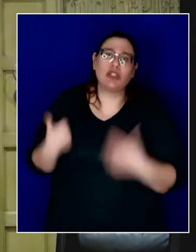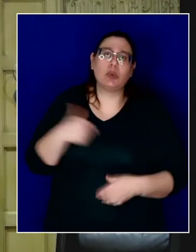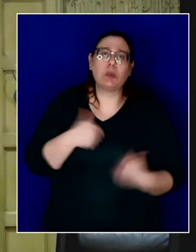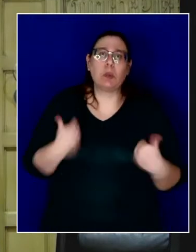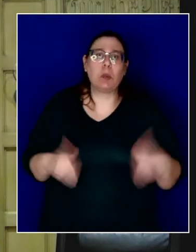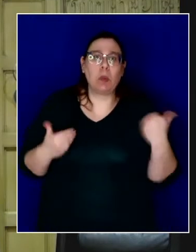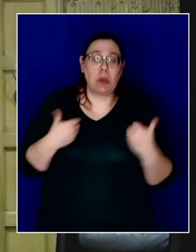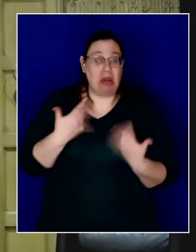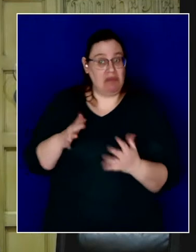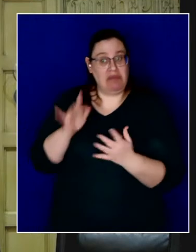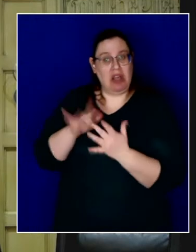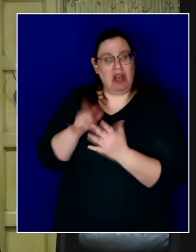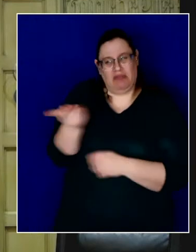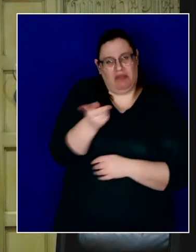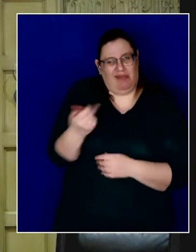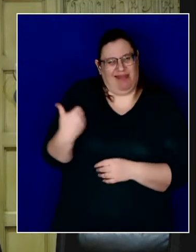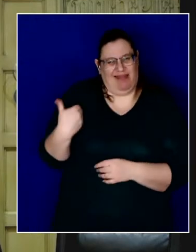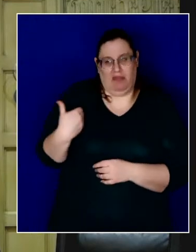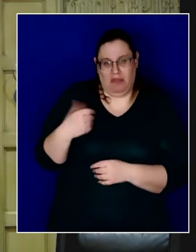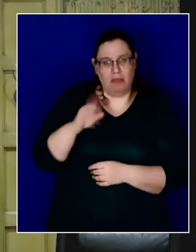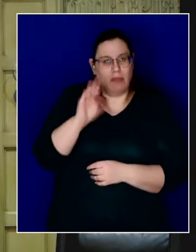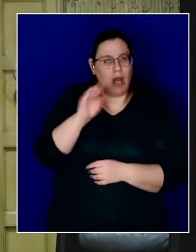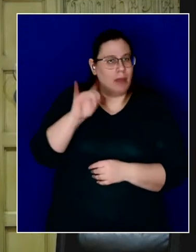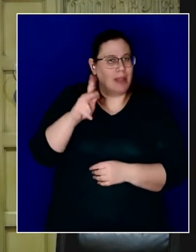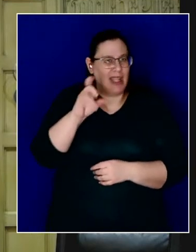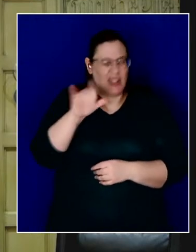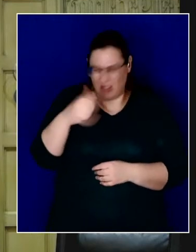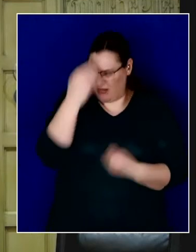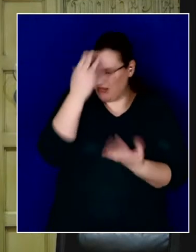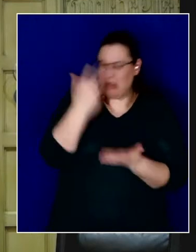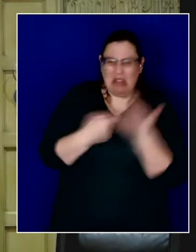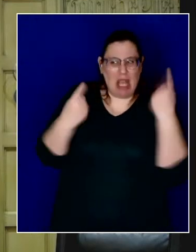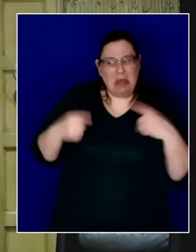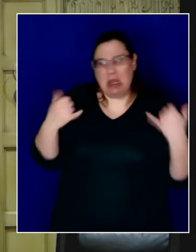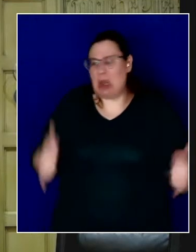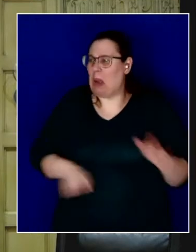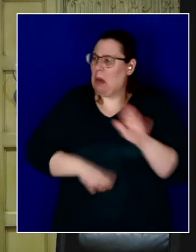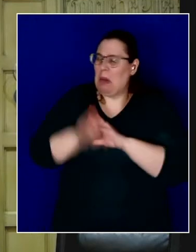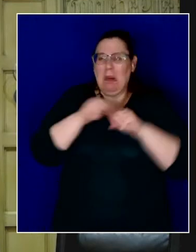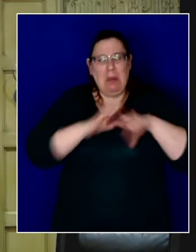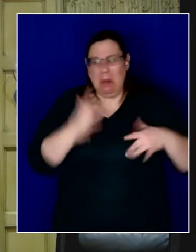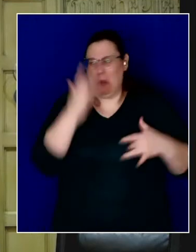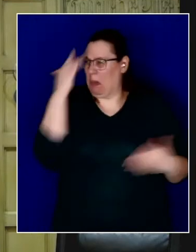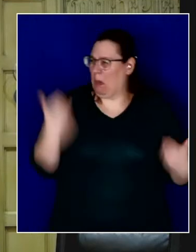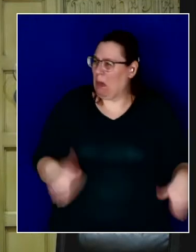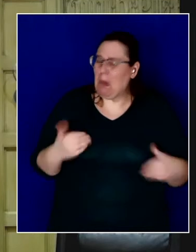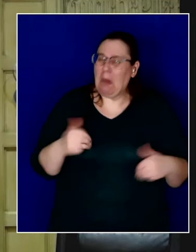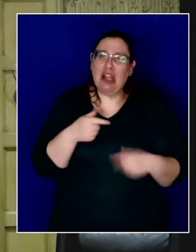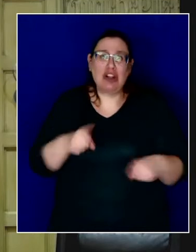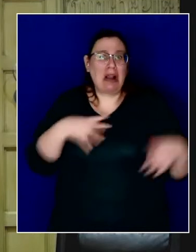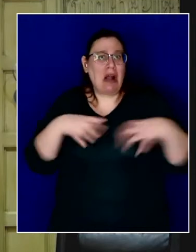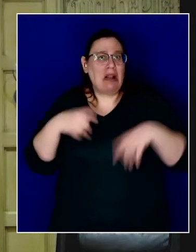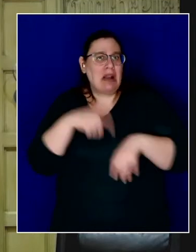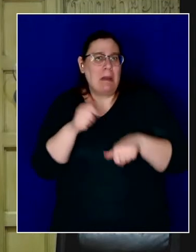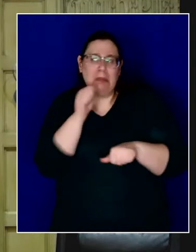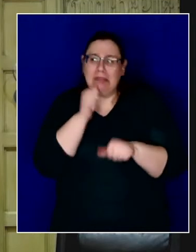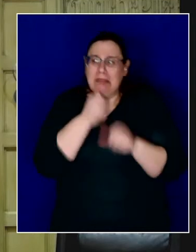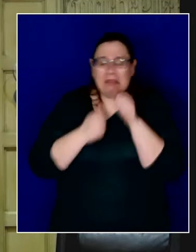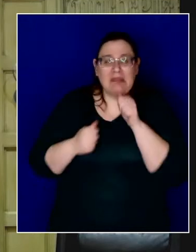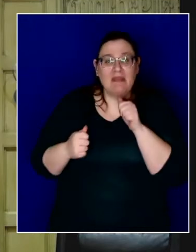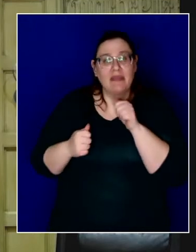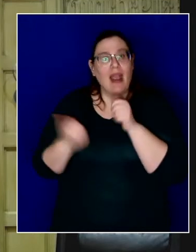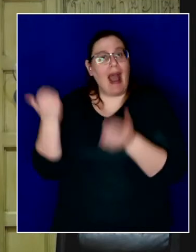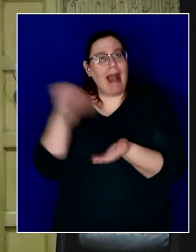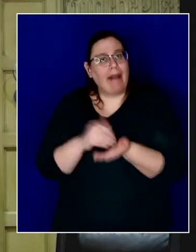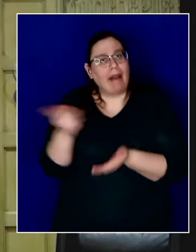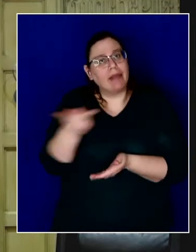with Kelsey and Bobby recently about this surge and this moment and the suffering during the holidays that so many felt, and they, again, wrote